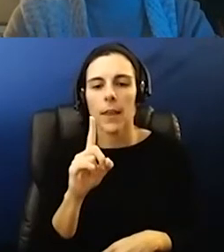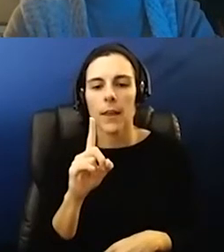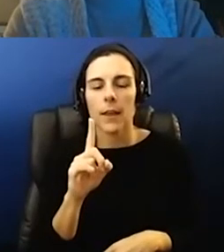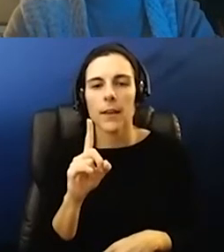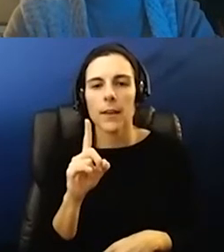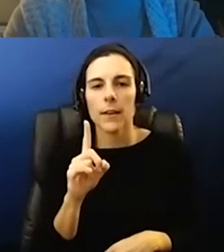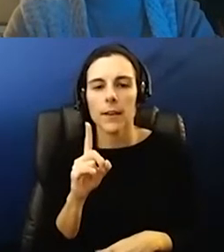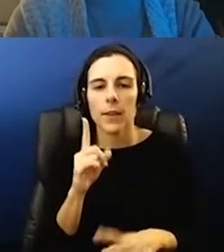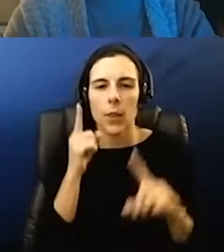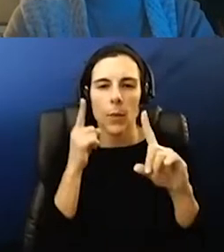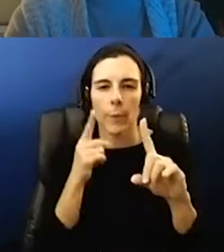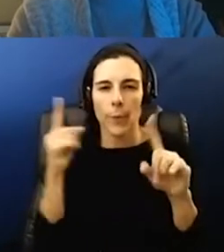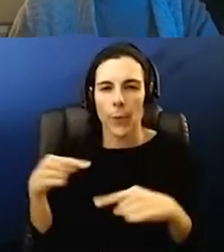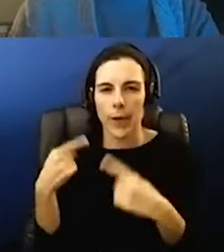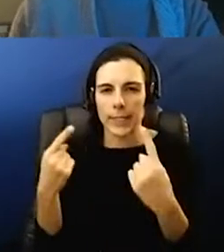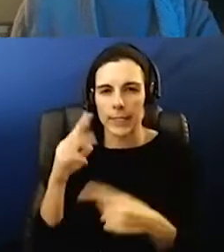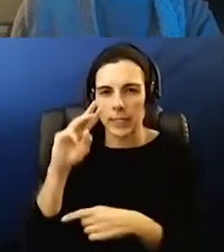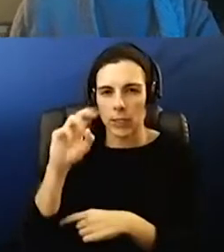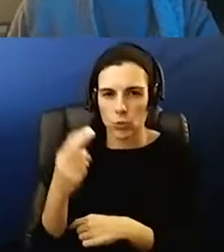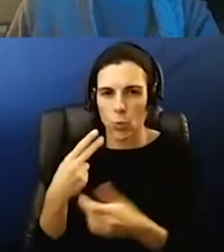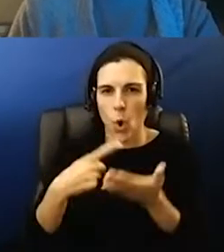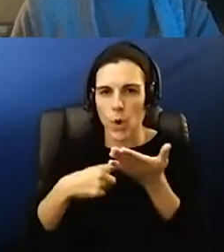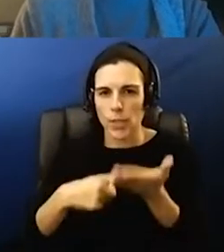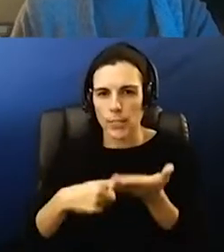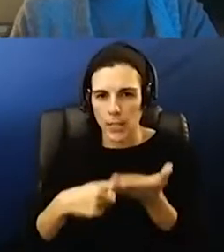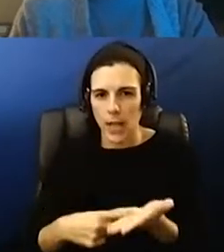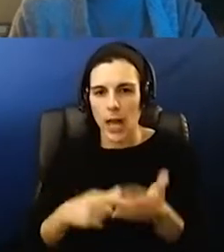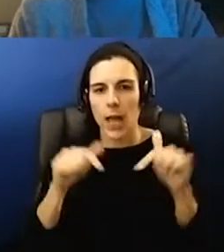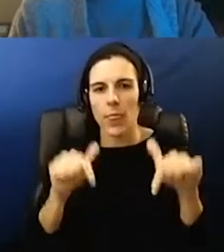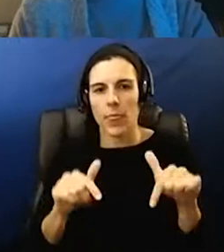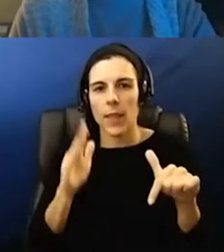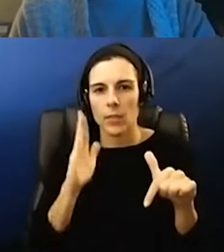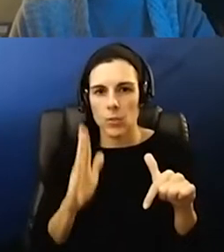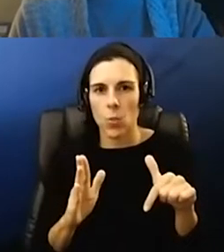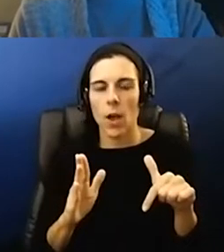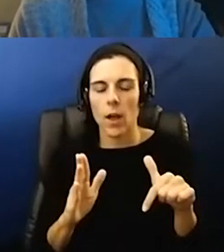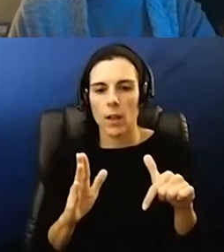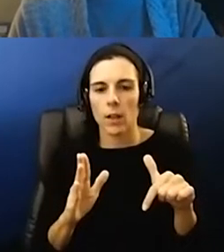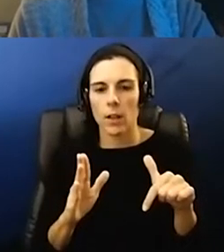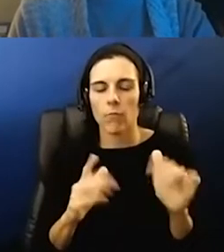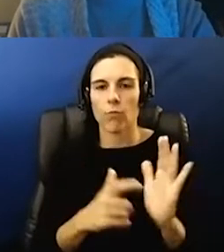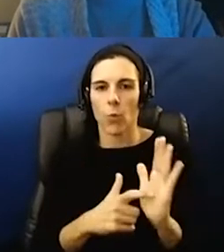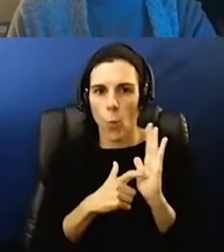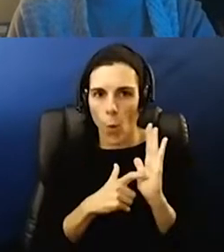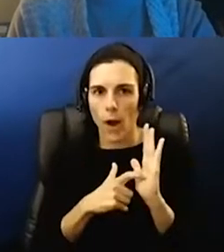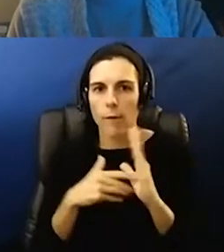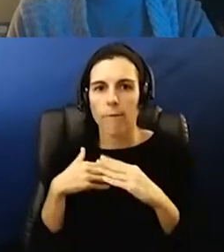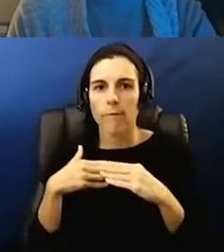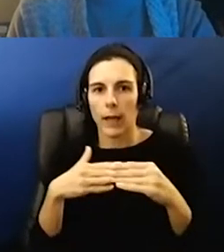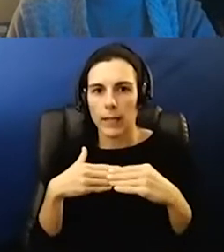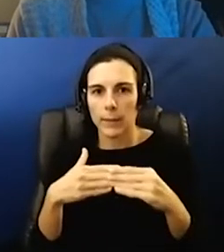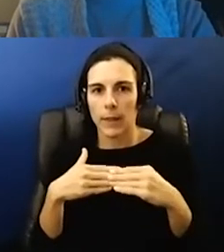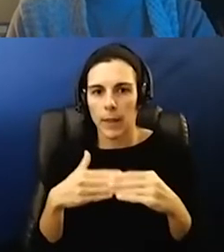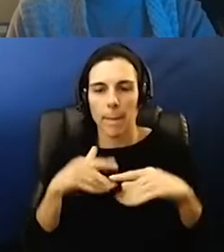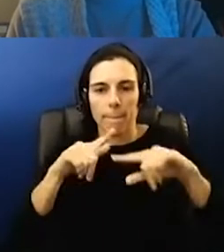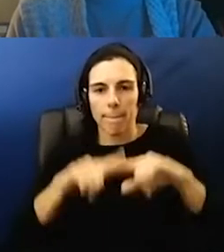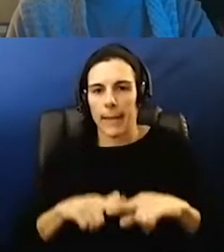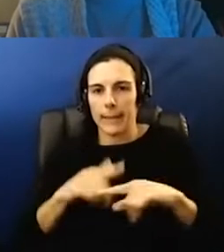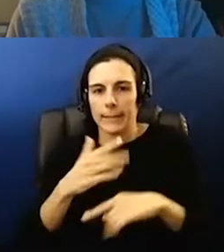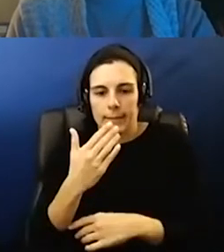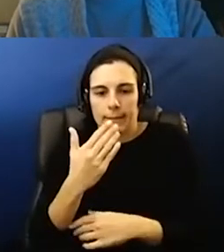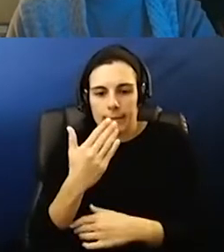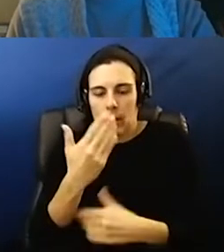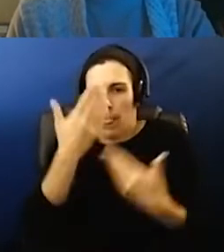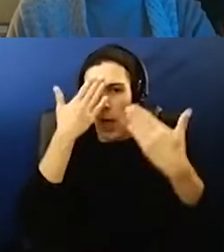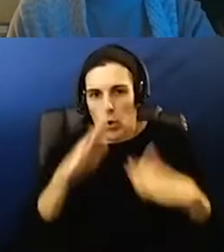probably since march the discussion is about this is going to take a high degree of flexibility based on the unknown components of